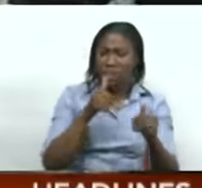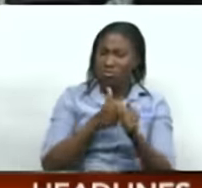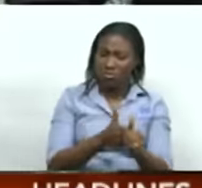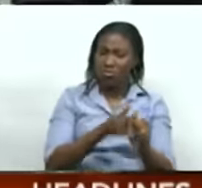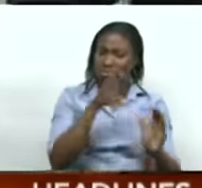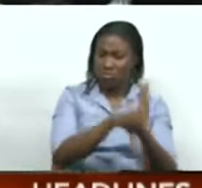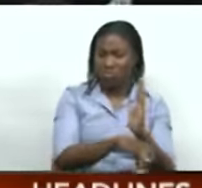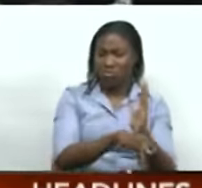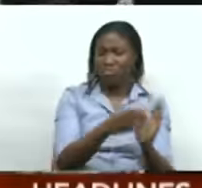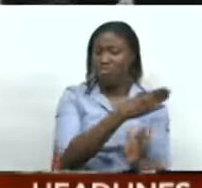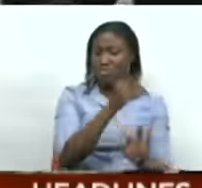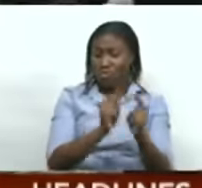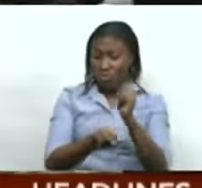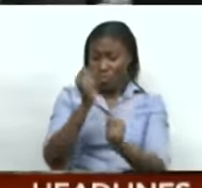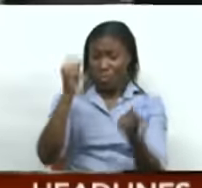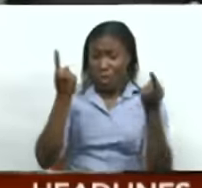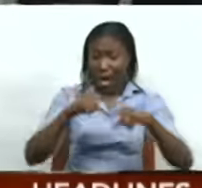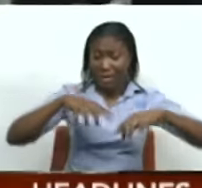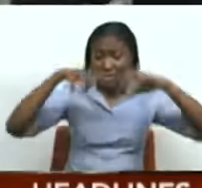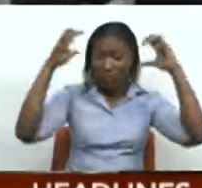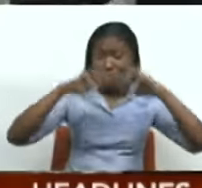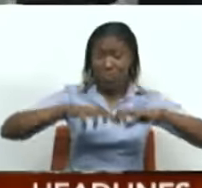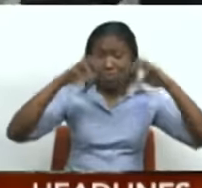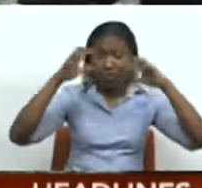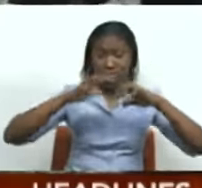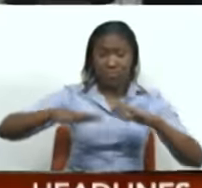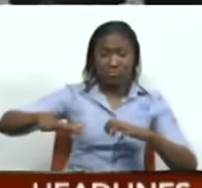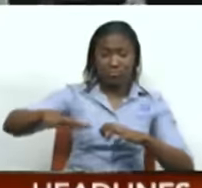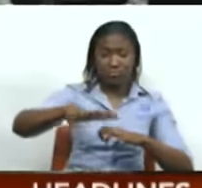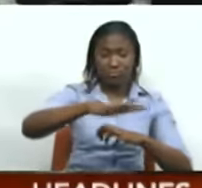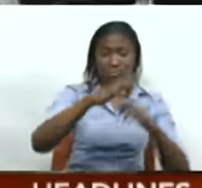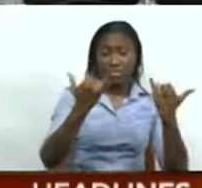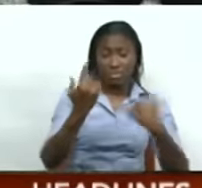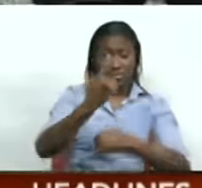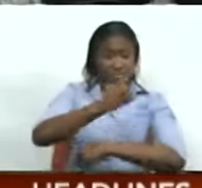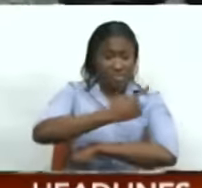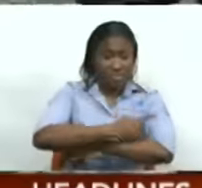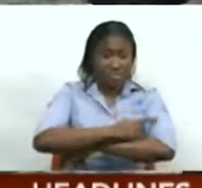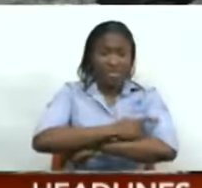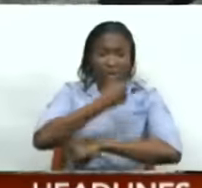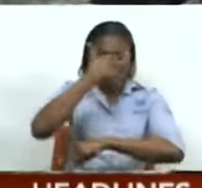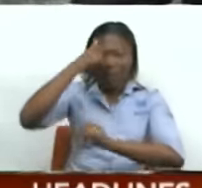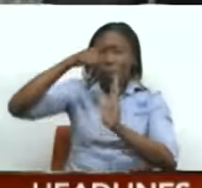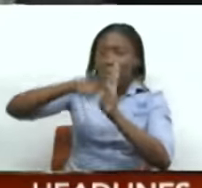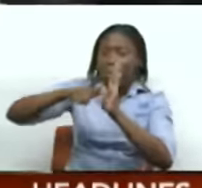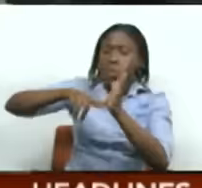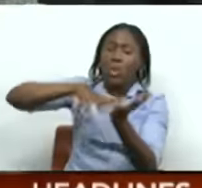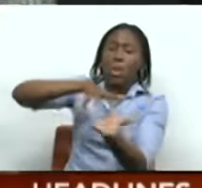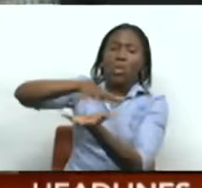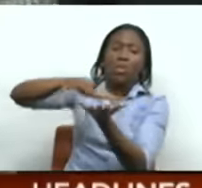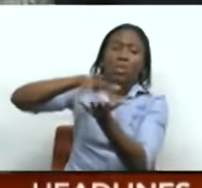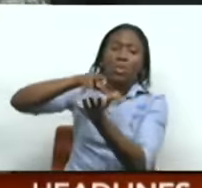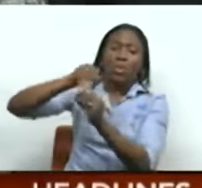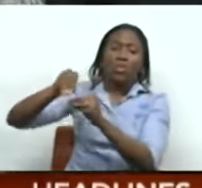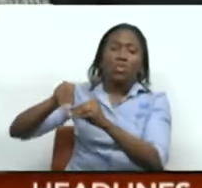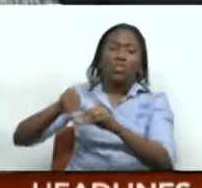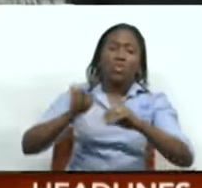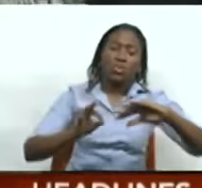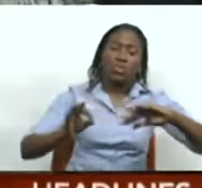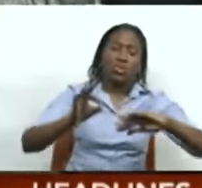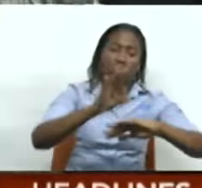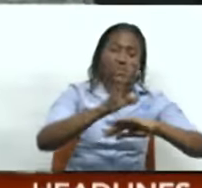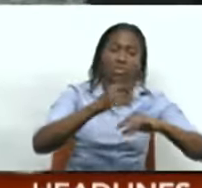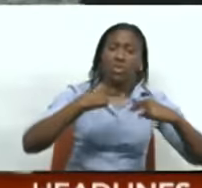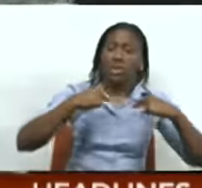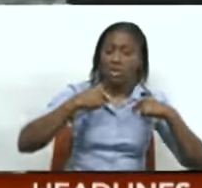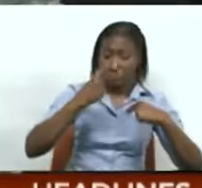Trinidad and Tobago saw passing showers as we progressed through today as a low-level trough moved across the Windward Islands. We have an area